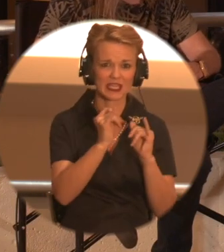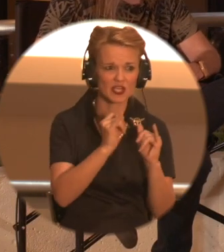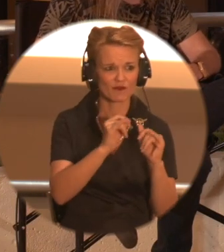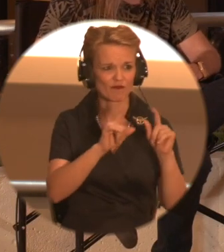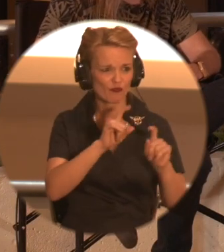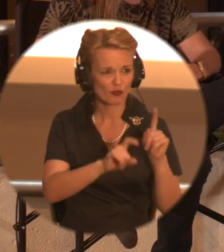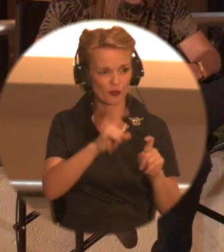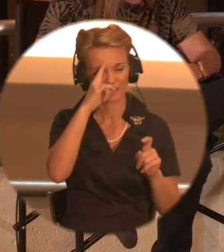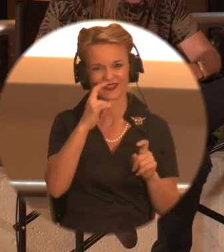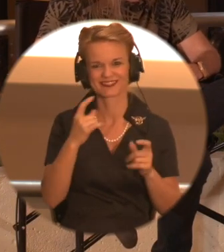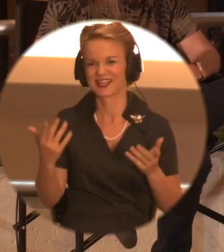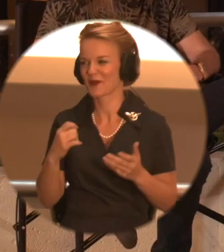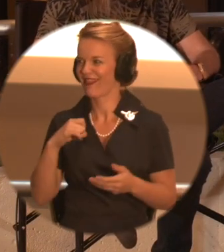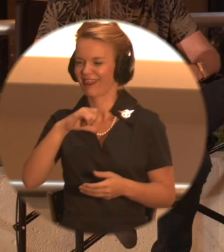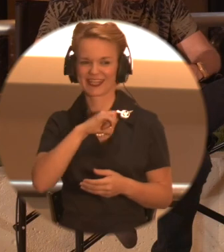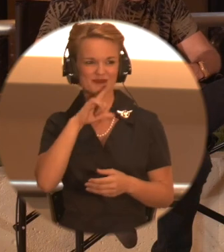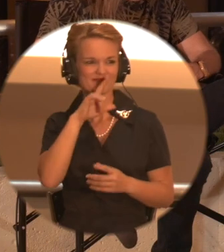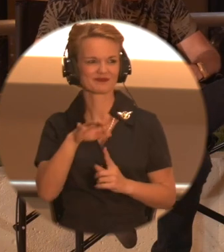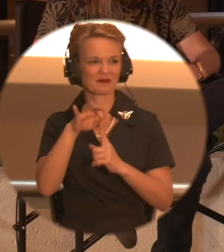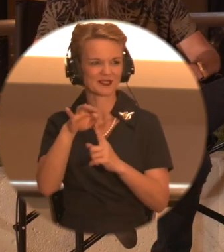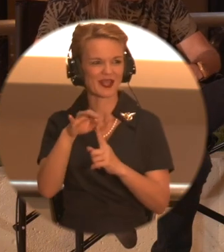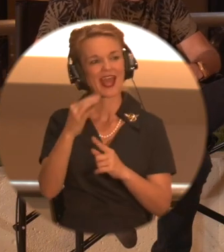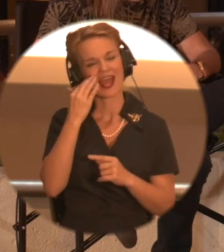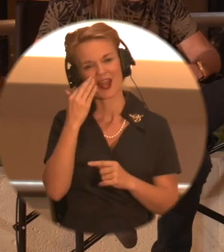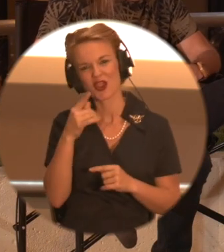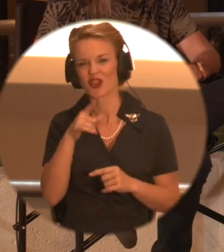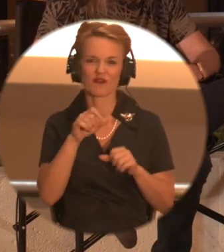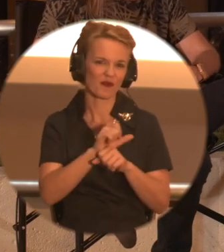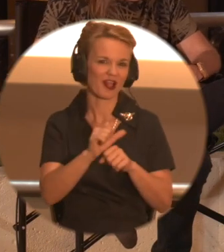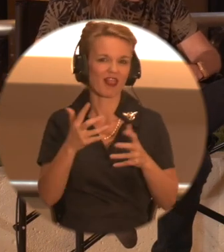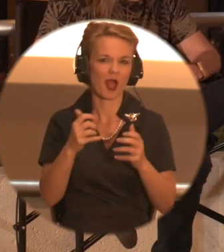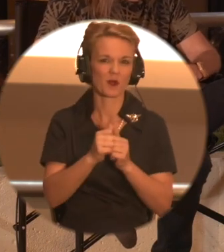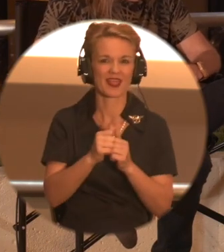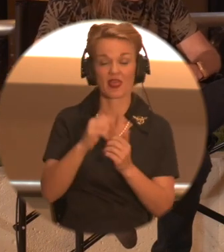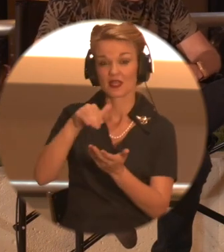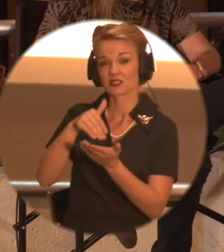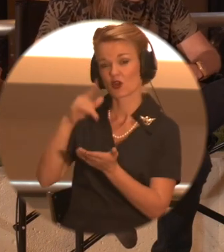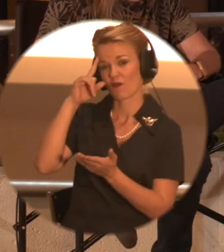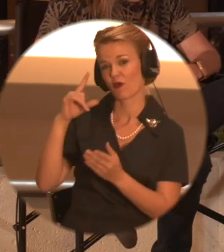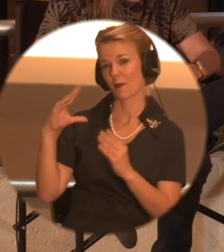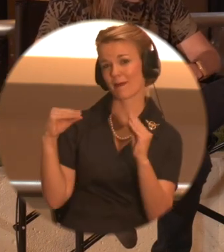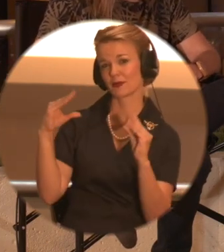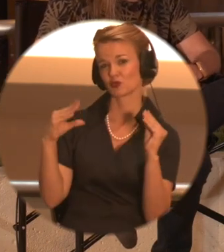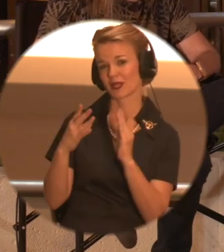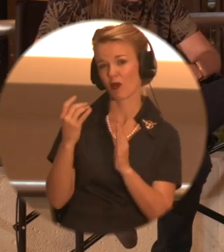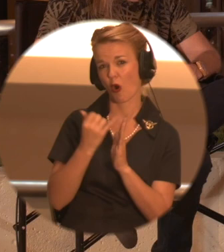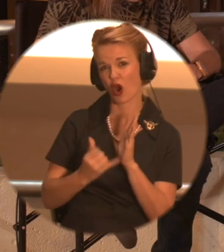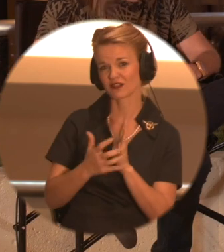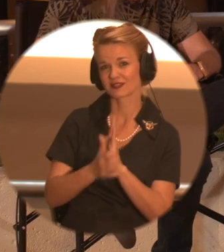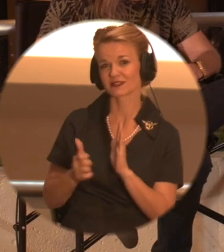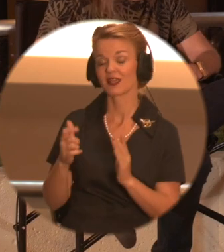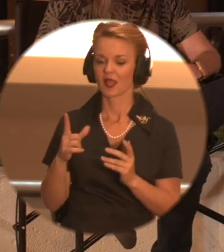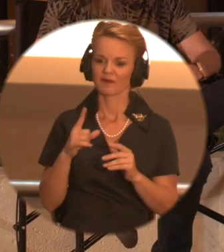just something about Atlanta. Yeah. You know, because I know you've done a lot of stuff with the Center for Puppetry Arts as well, being local and doing your fair share of openings